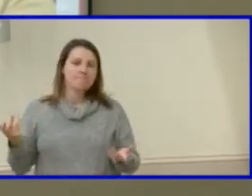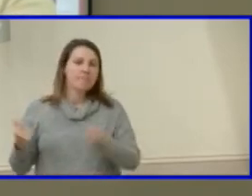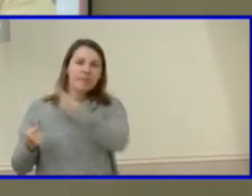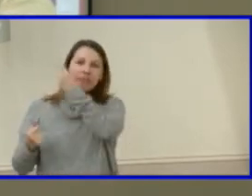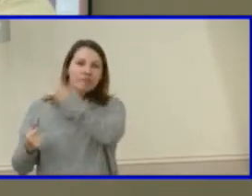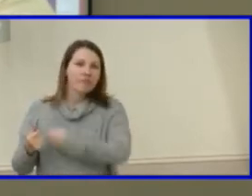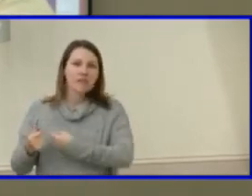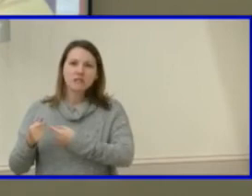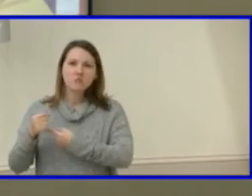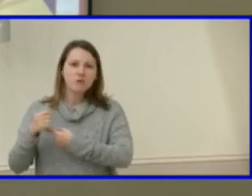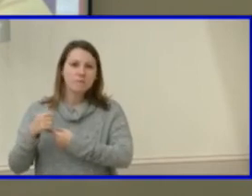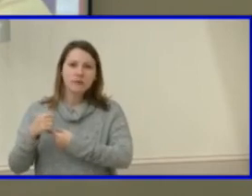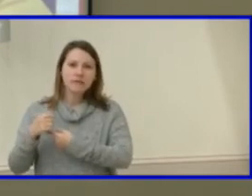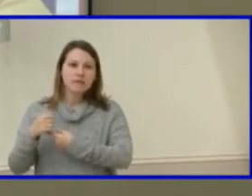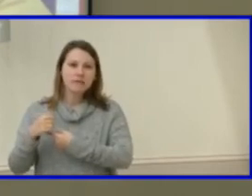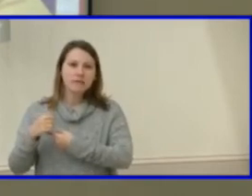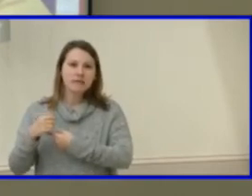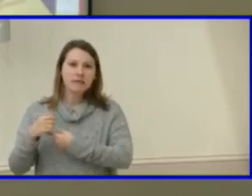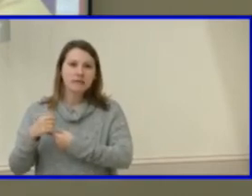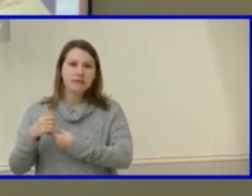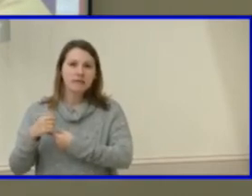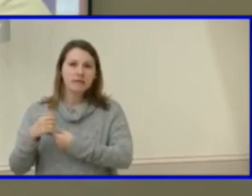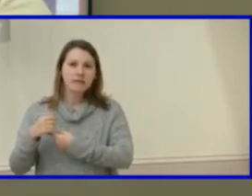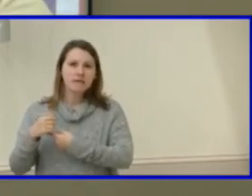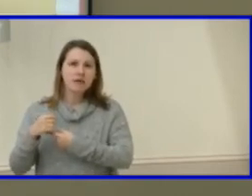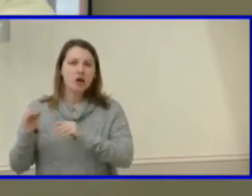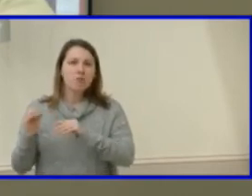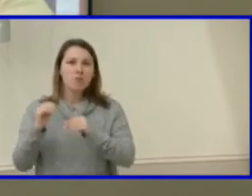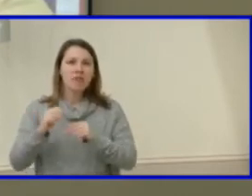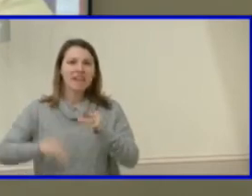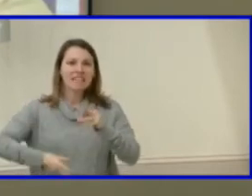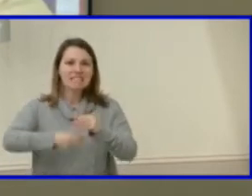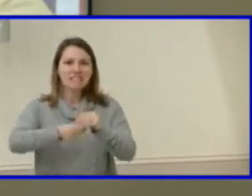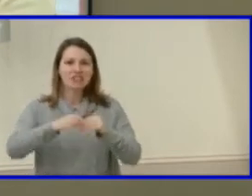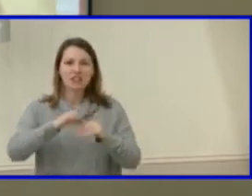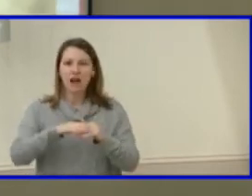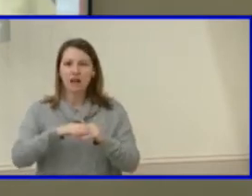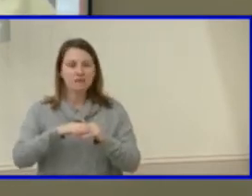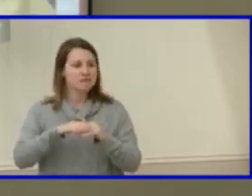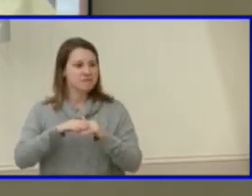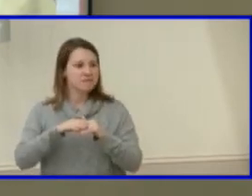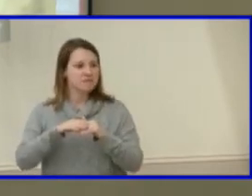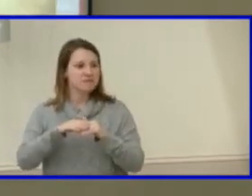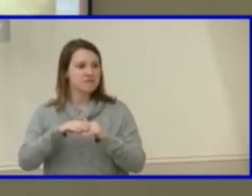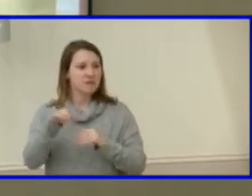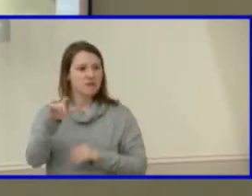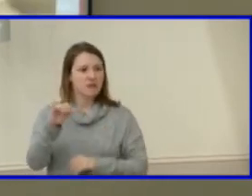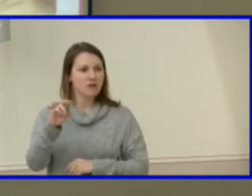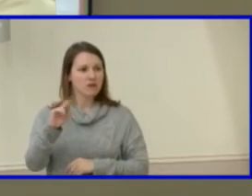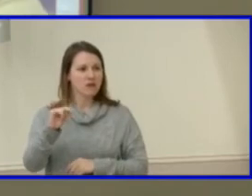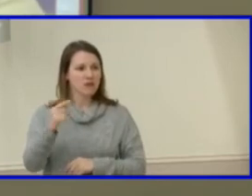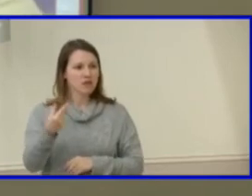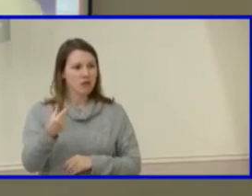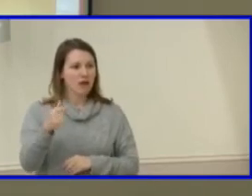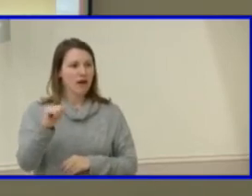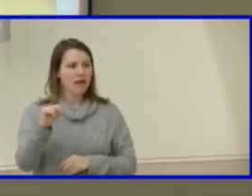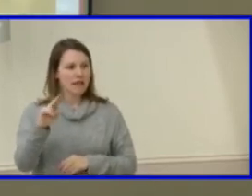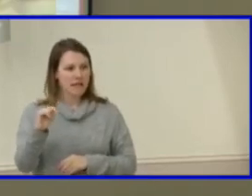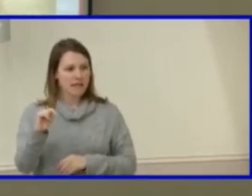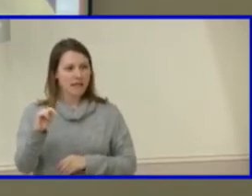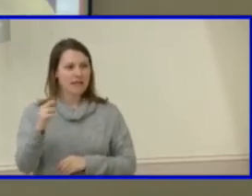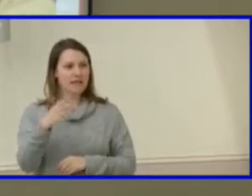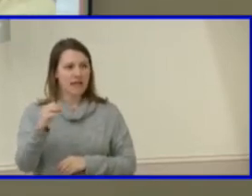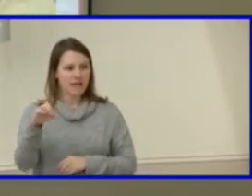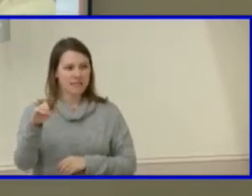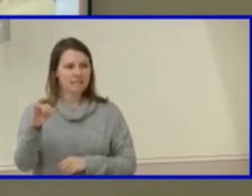the addition along with long and and davis and the virginia randolph i'm not suggesting that we bump another one for this